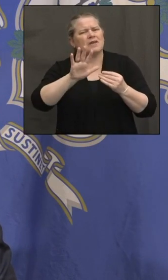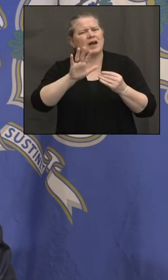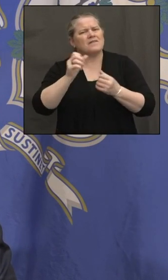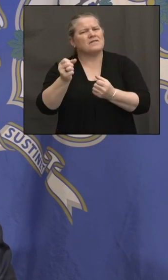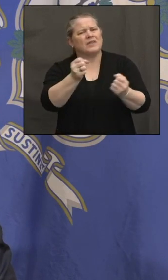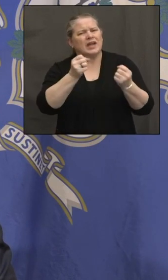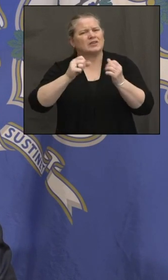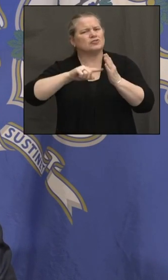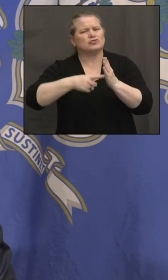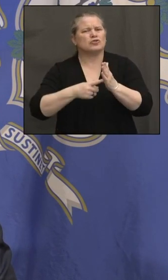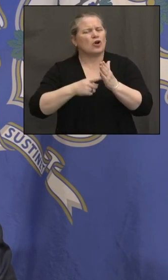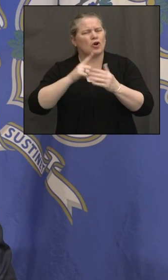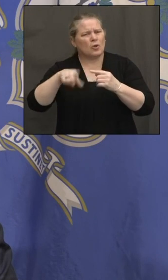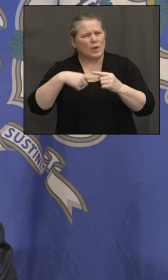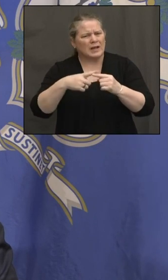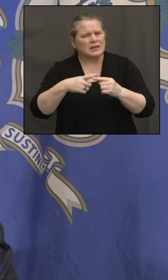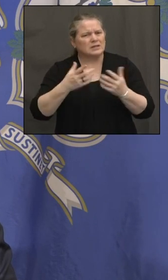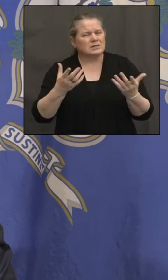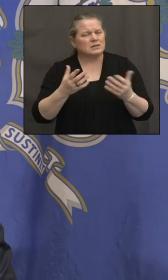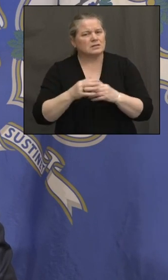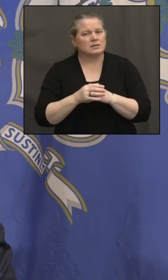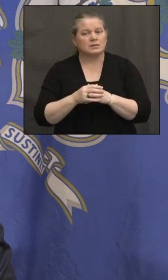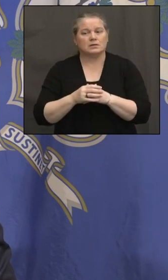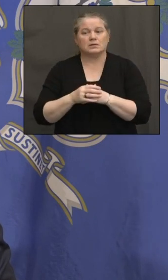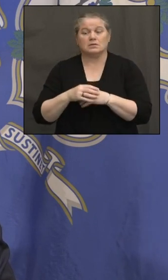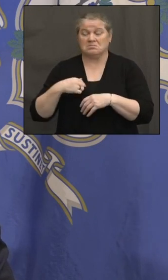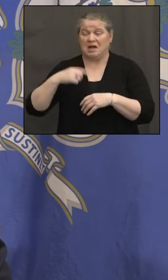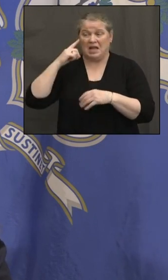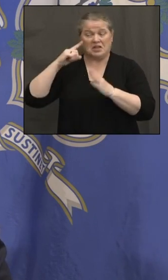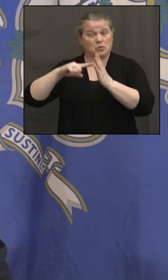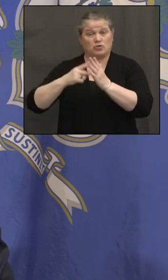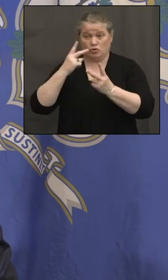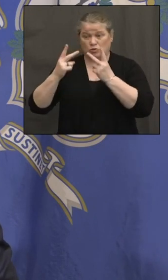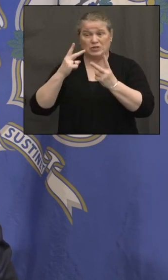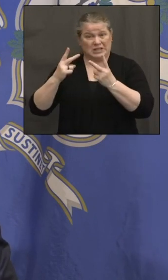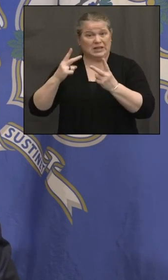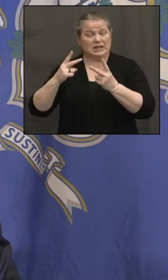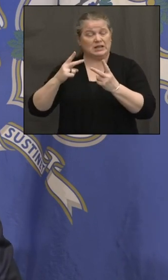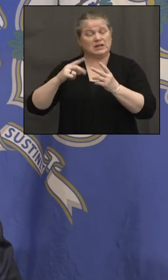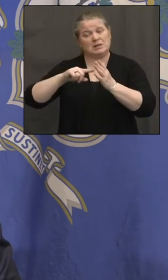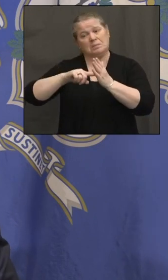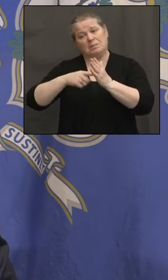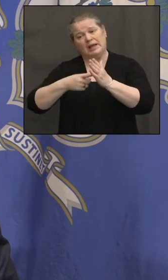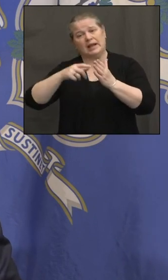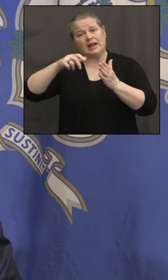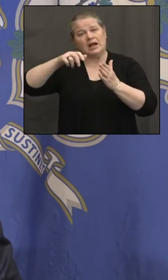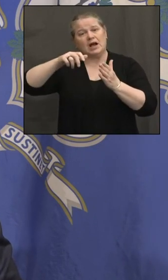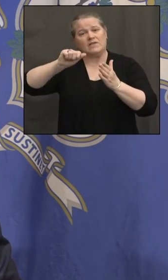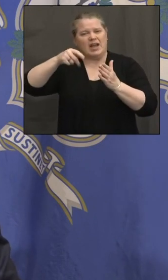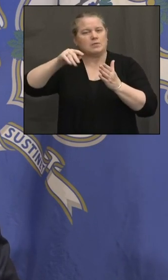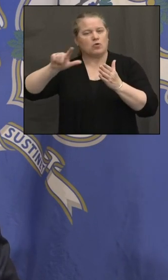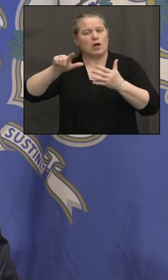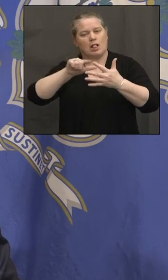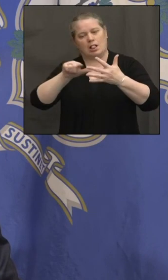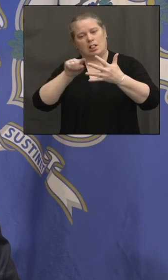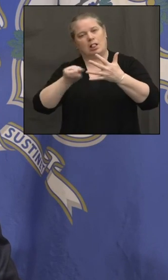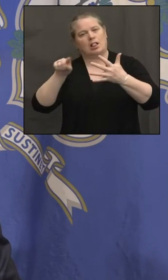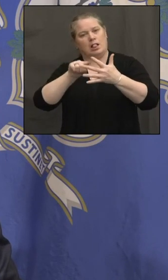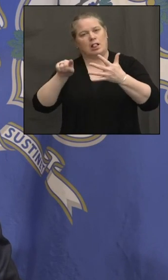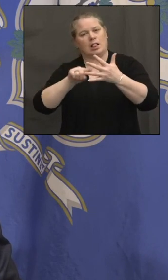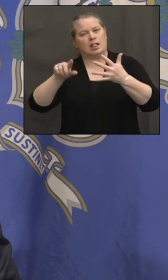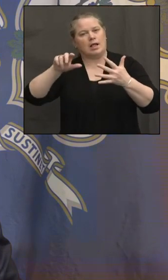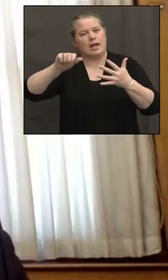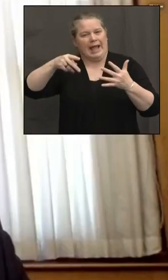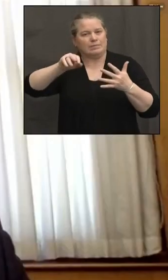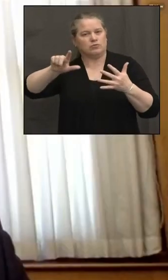deployed? I think you'll see them by, uh, early mid-April. That's right. They're gonna be, uh, getting ramped up and